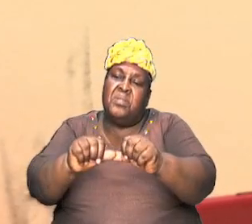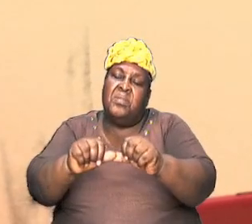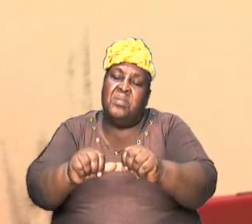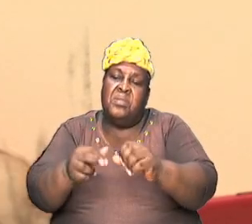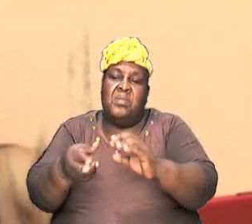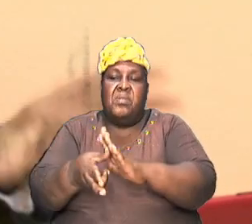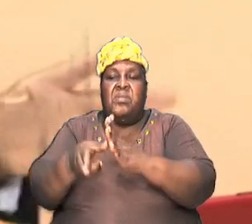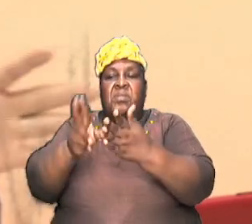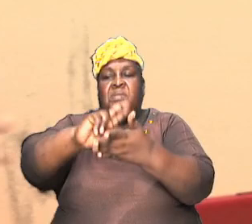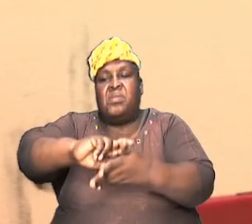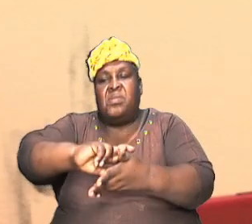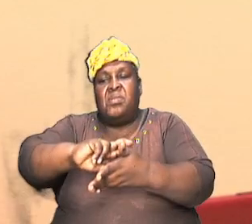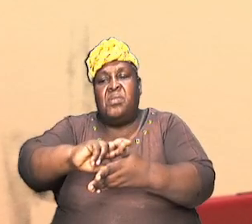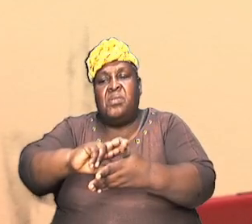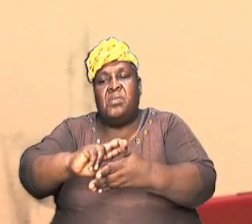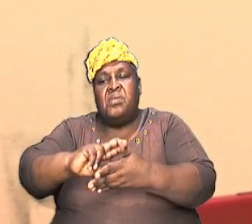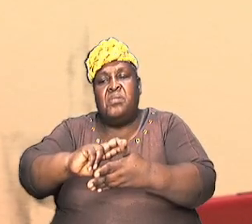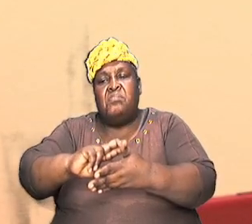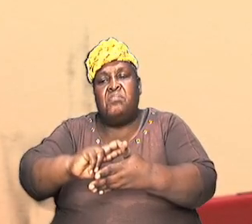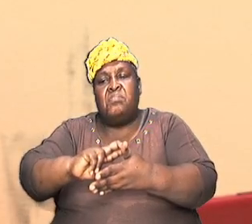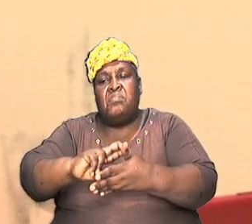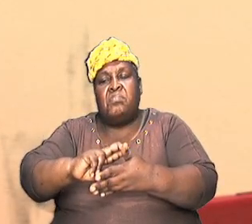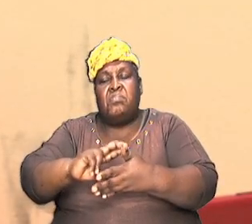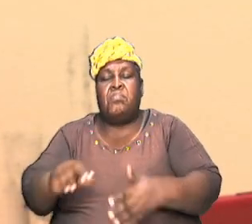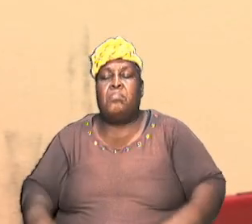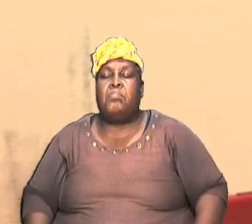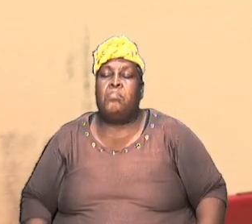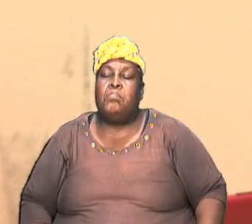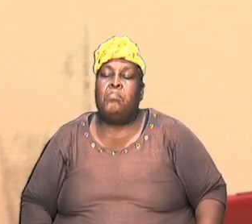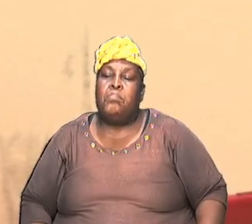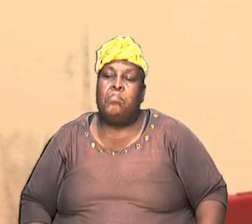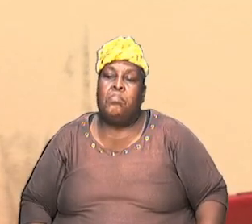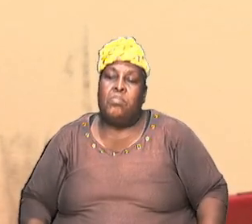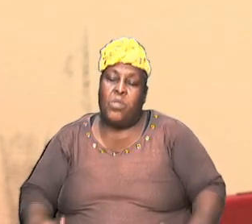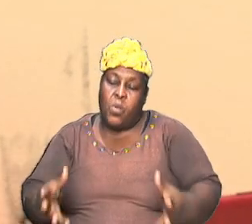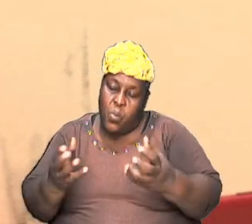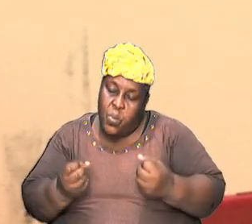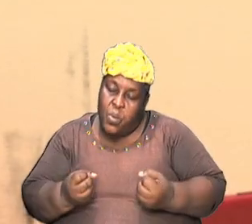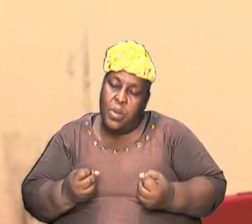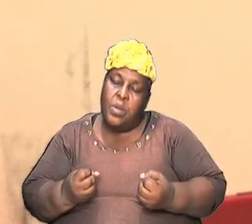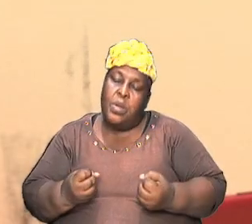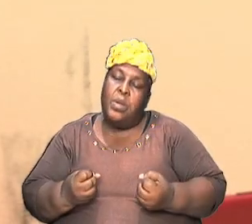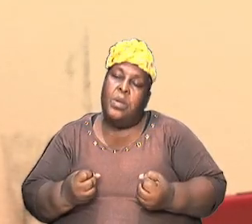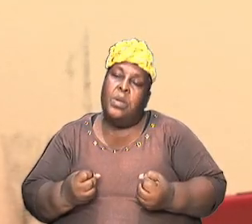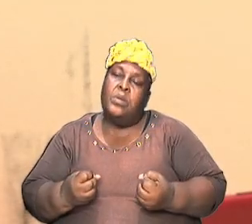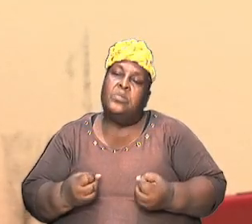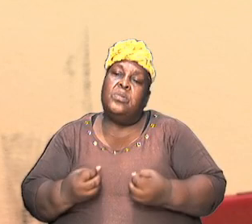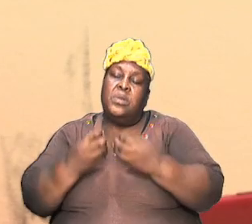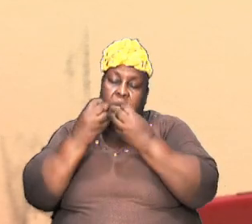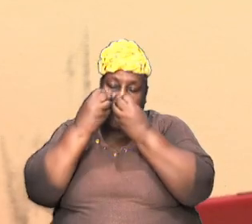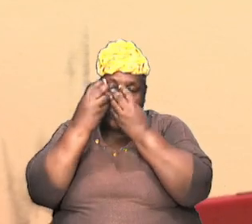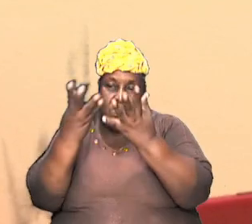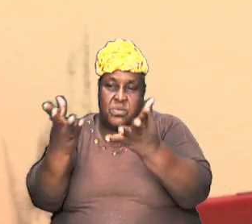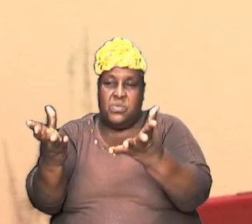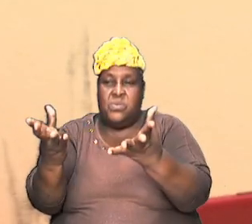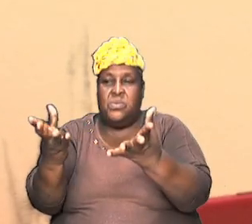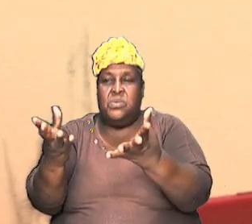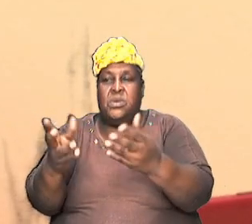revision as we seek to close I want to introduce another episode another